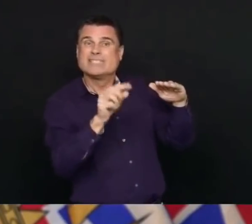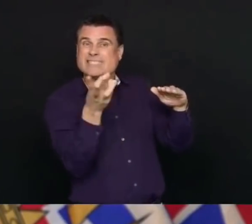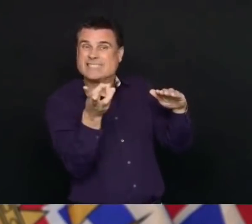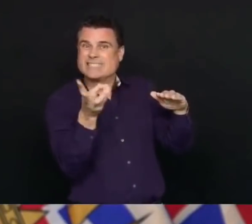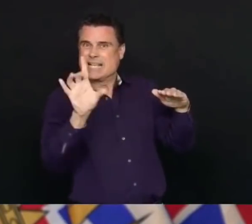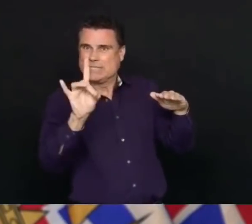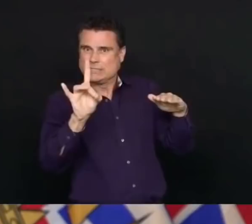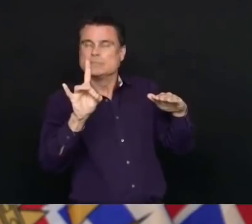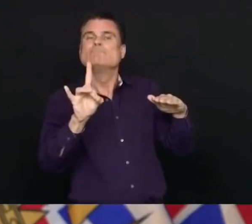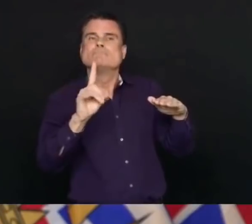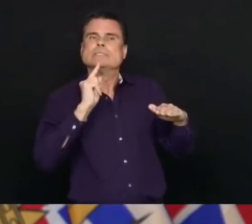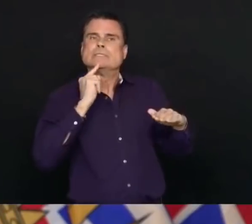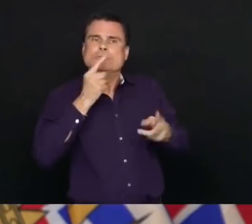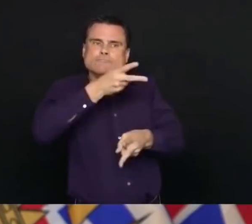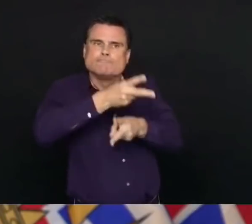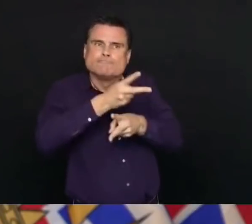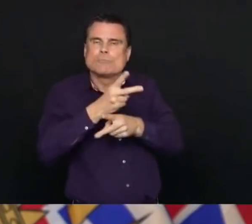or ICU.